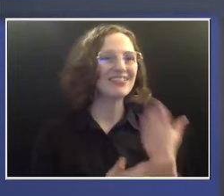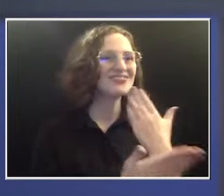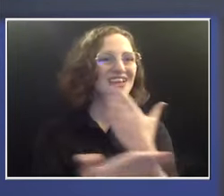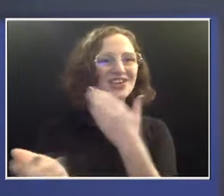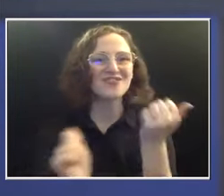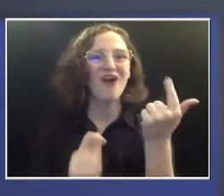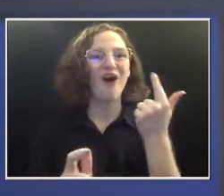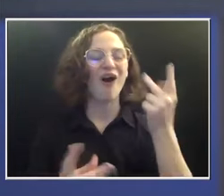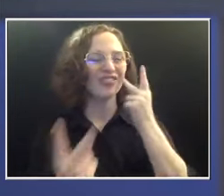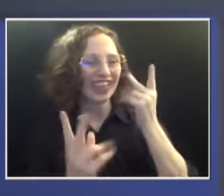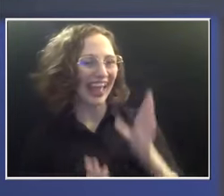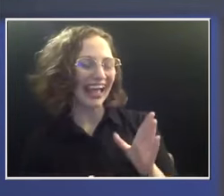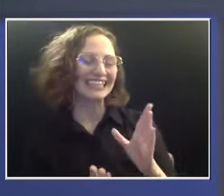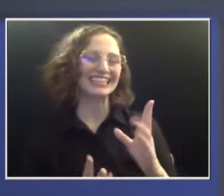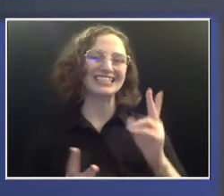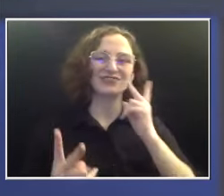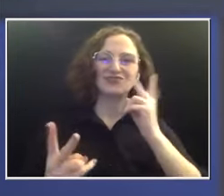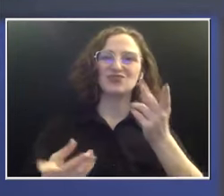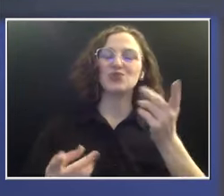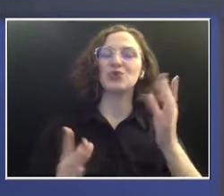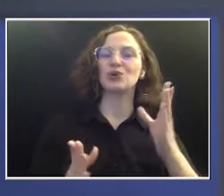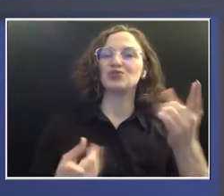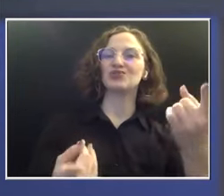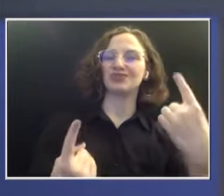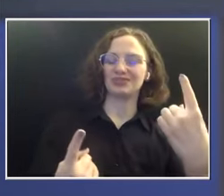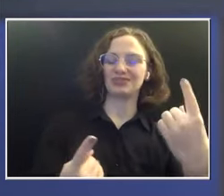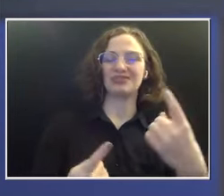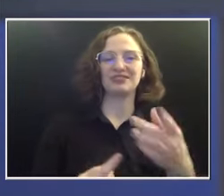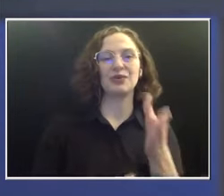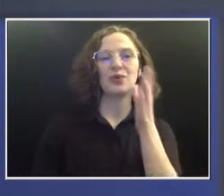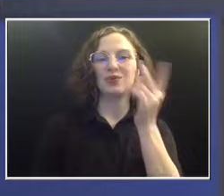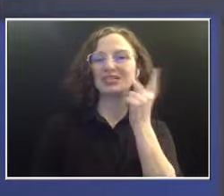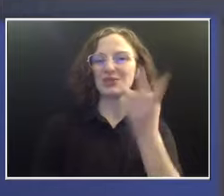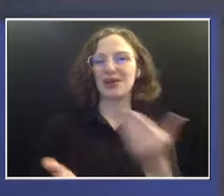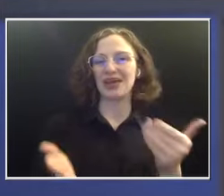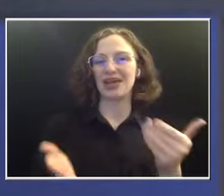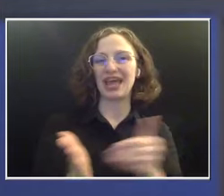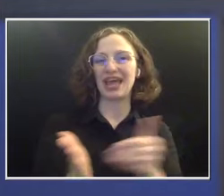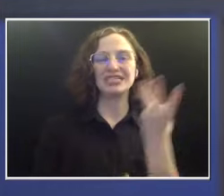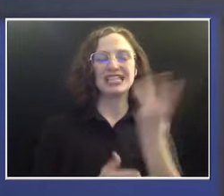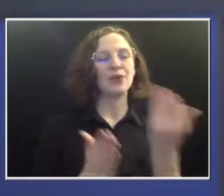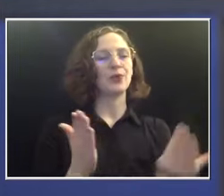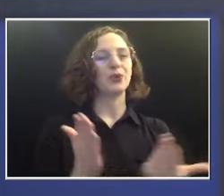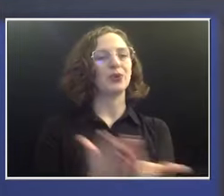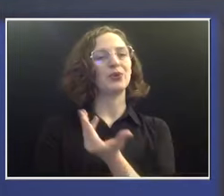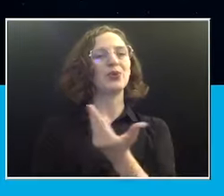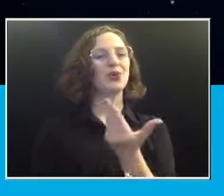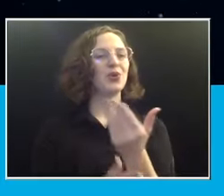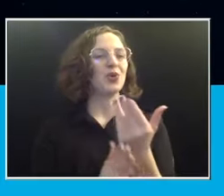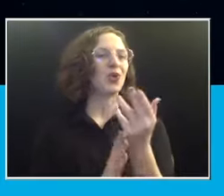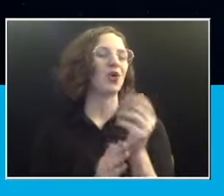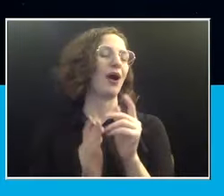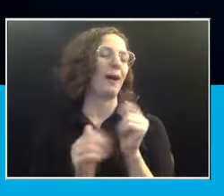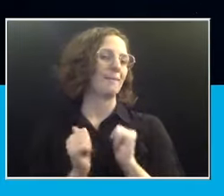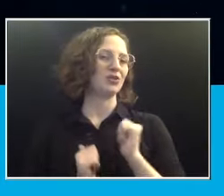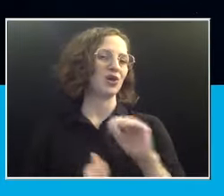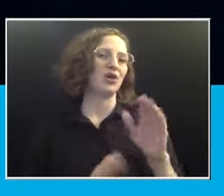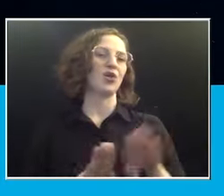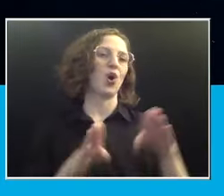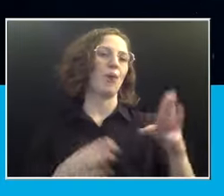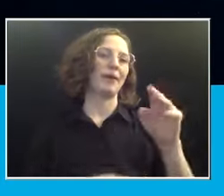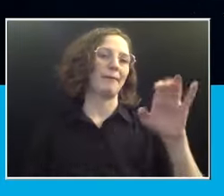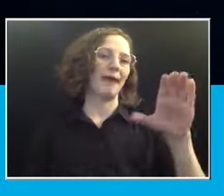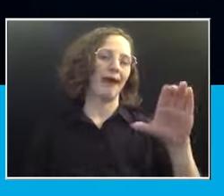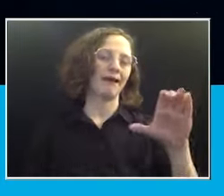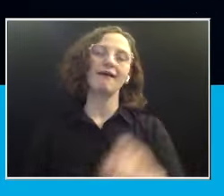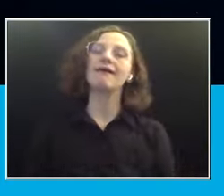being with us today. We're glad to be back. And we will be back Wednesday with an all-new episode of Open Mics with Dr. Steitz. What happens when high blood